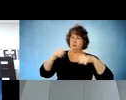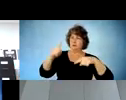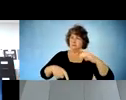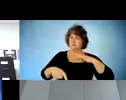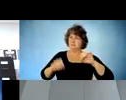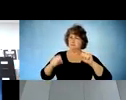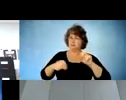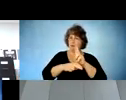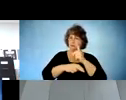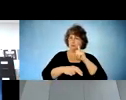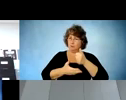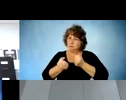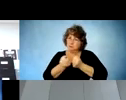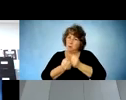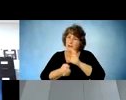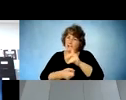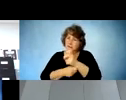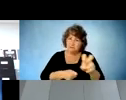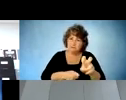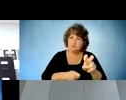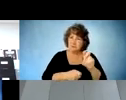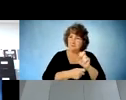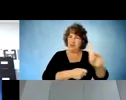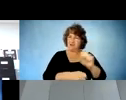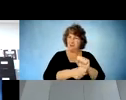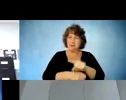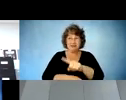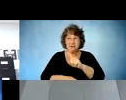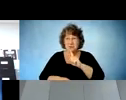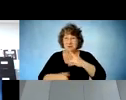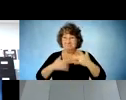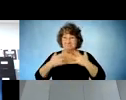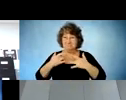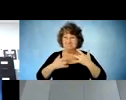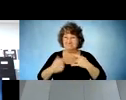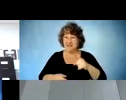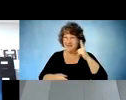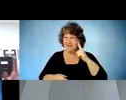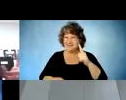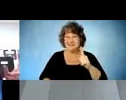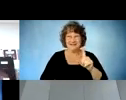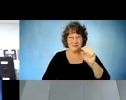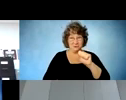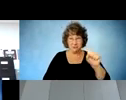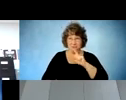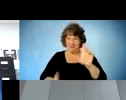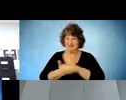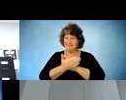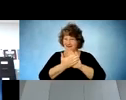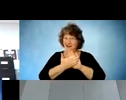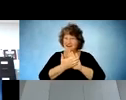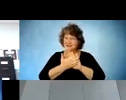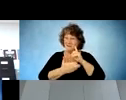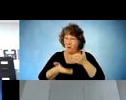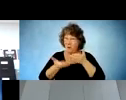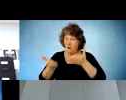support his transition back to work and he's really excited by it um he's actually thinks social security is very nice in terms of what they offer